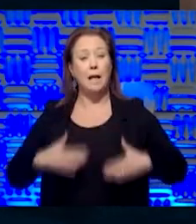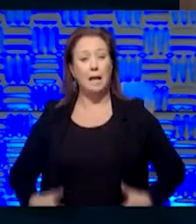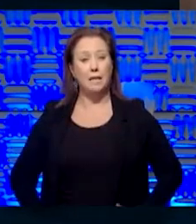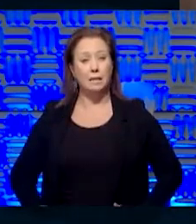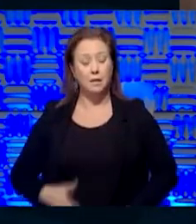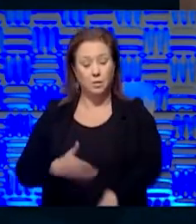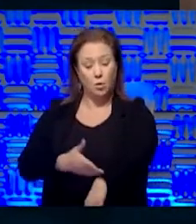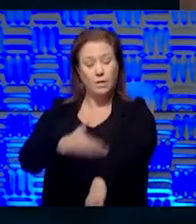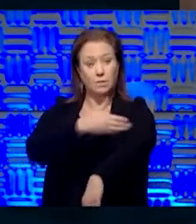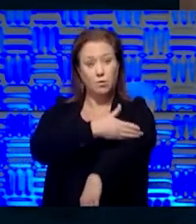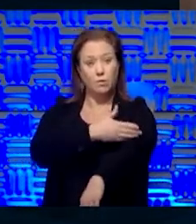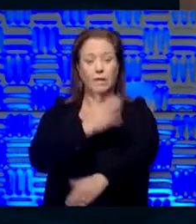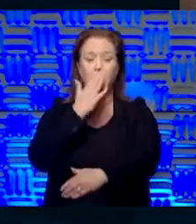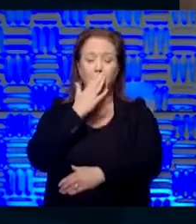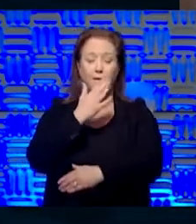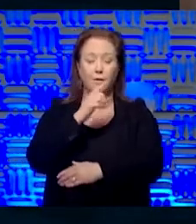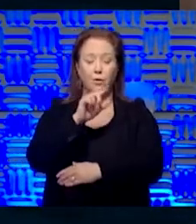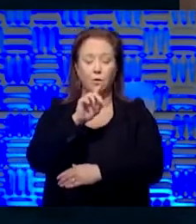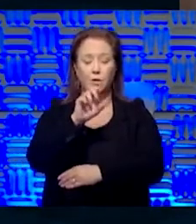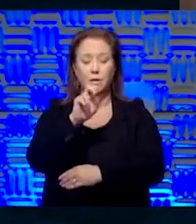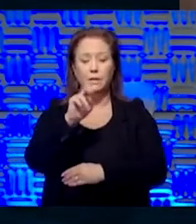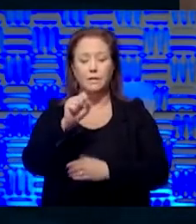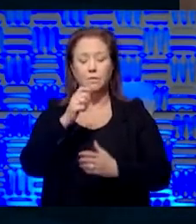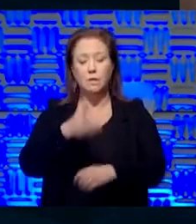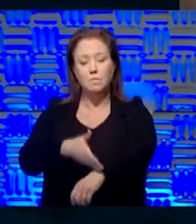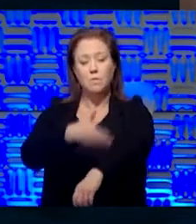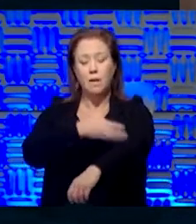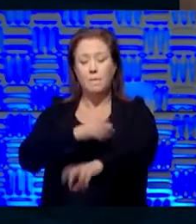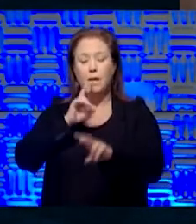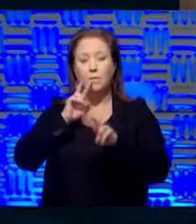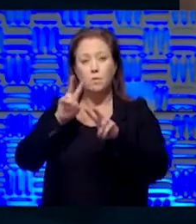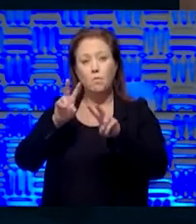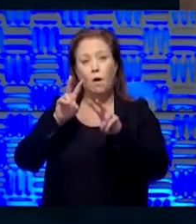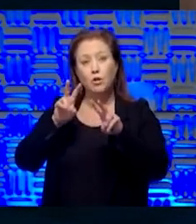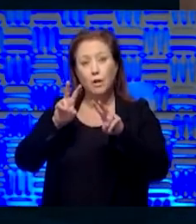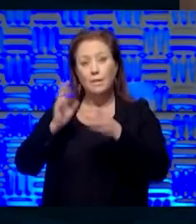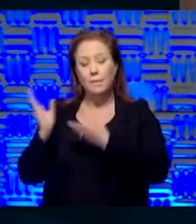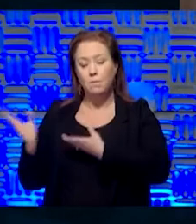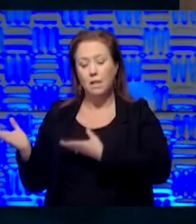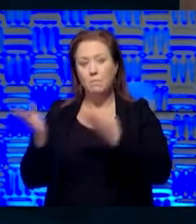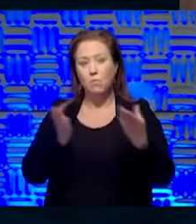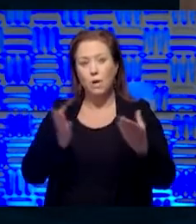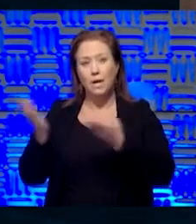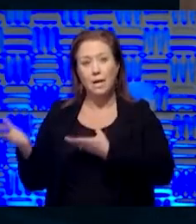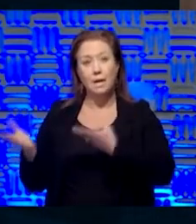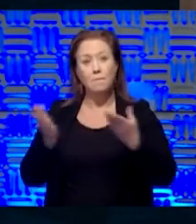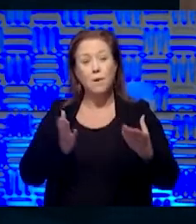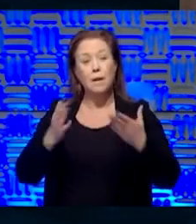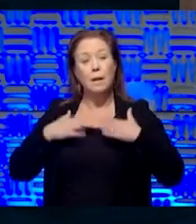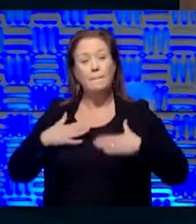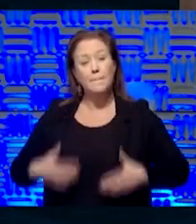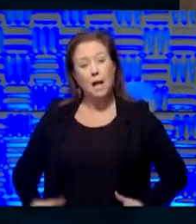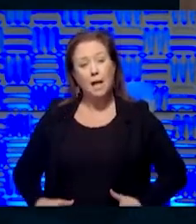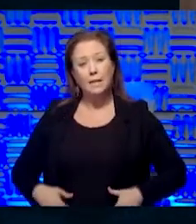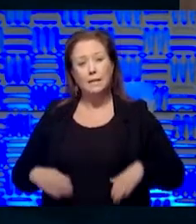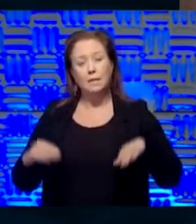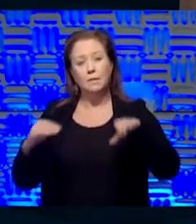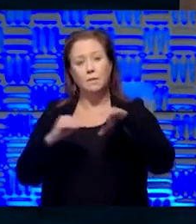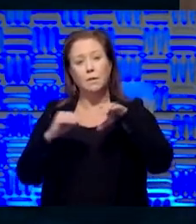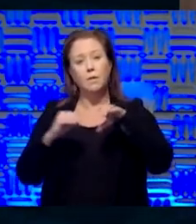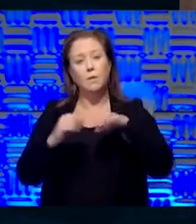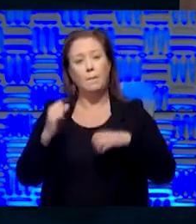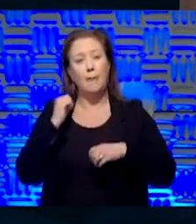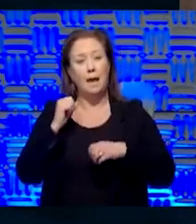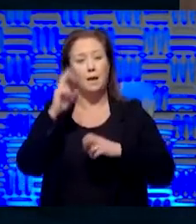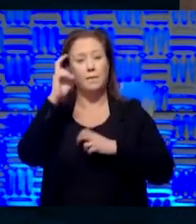better from coronavirus, thank goodness, watching the loading of bodies, 45 semis in New York City. It's a stark reminder.